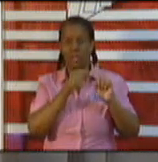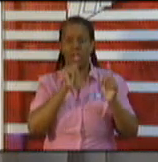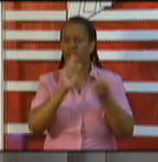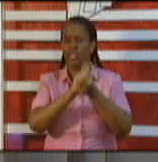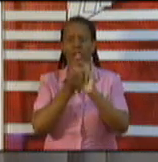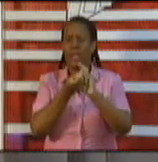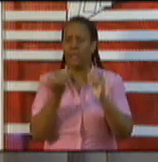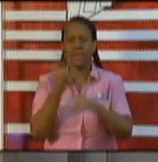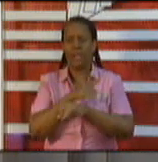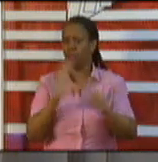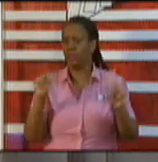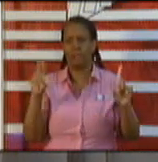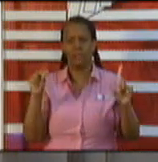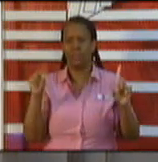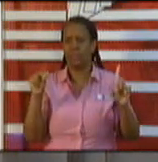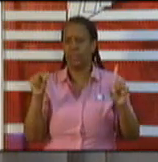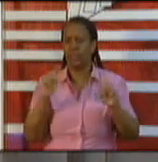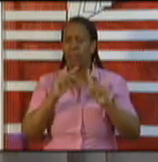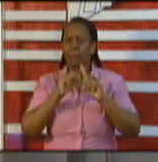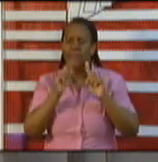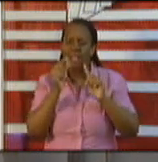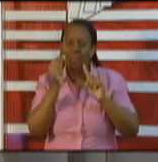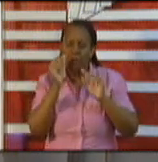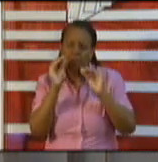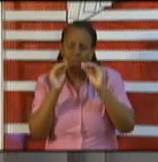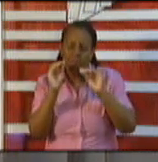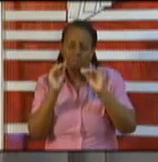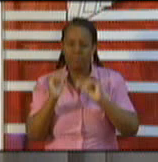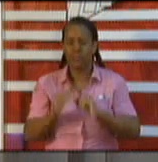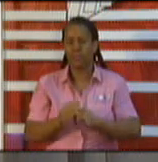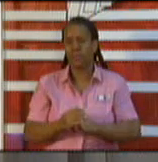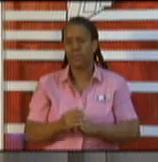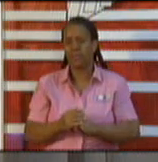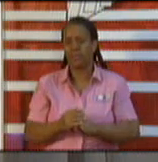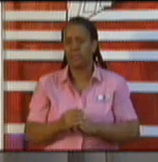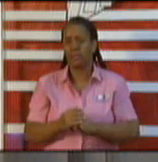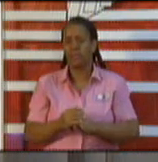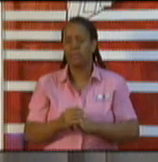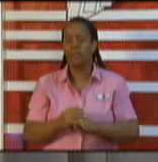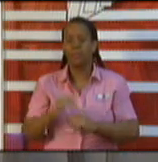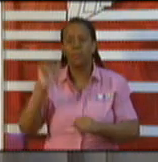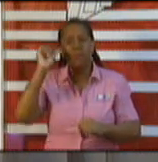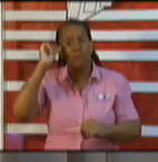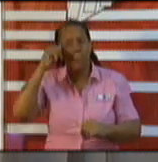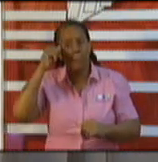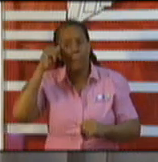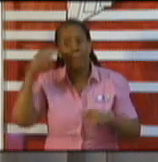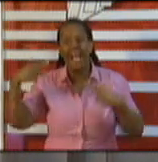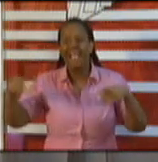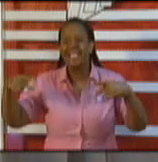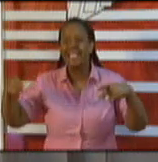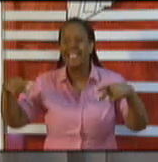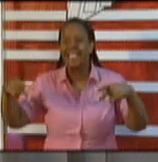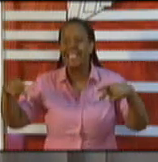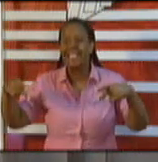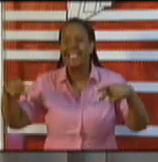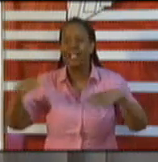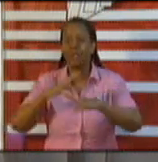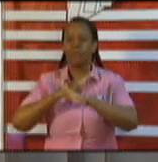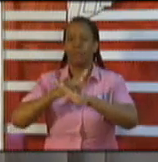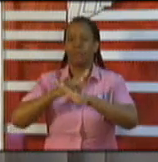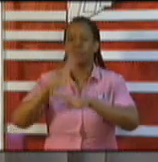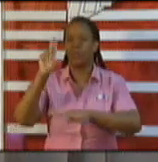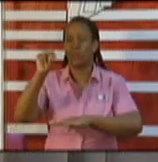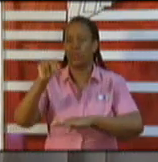amend the regulations. Parties are prohibited. What we've specifically said is party boats and clubs